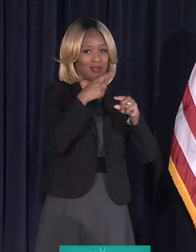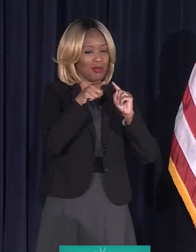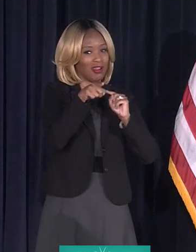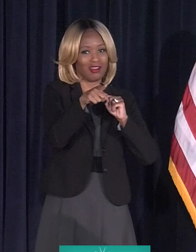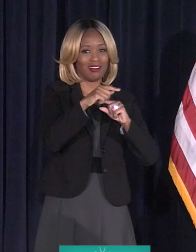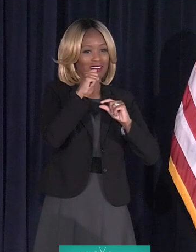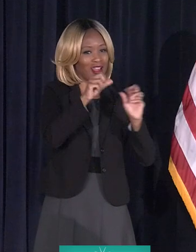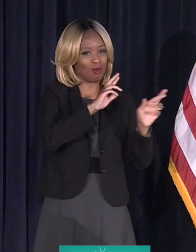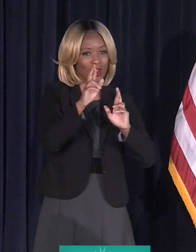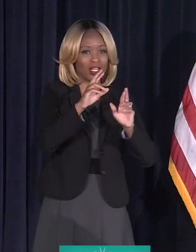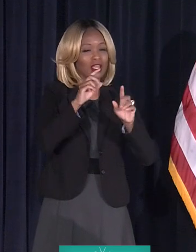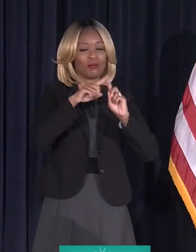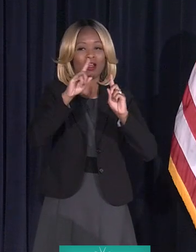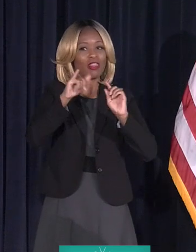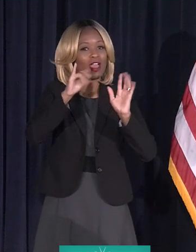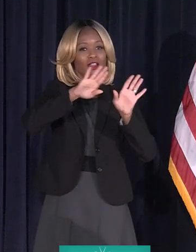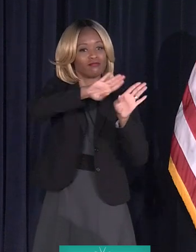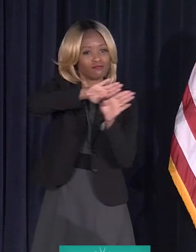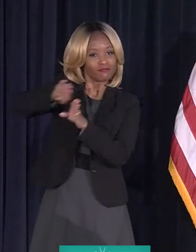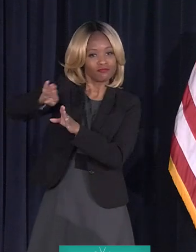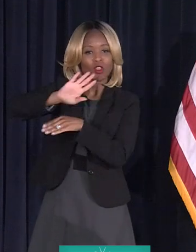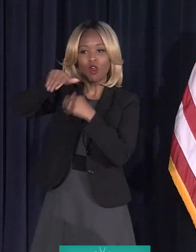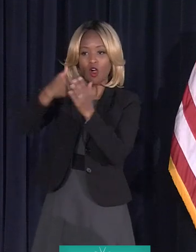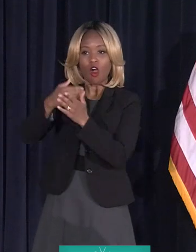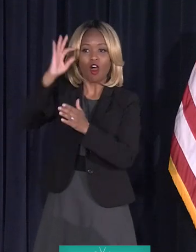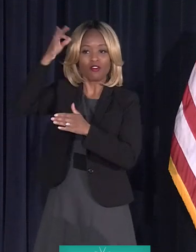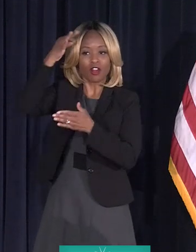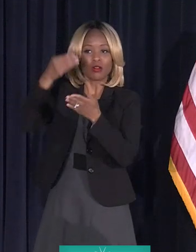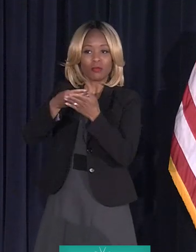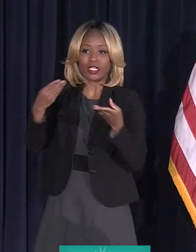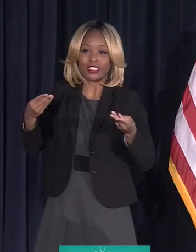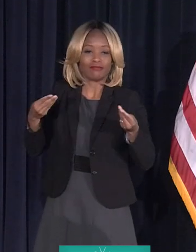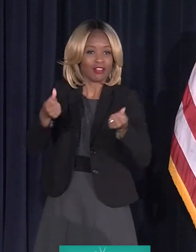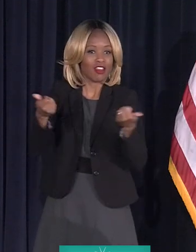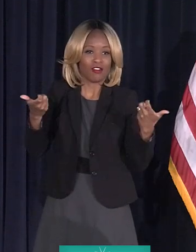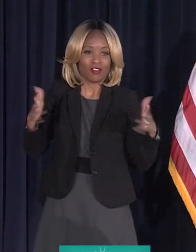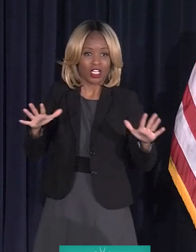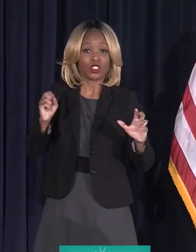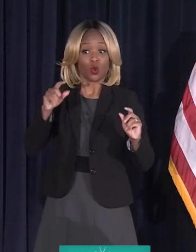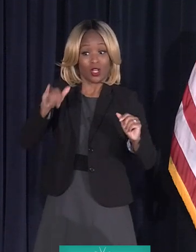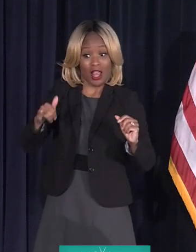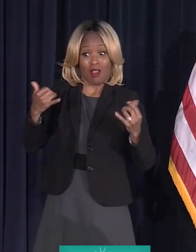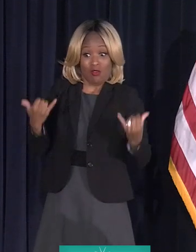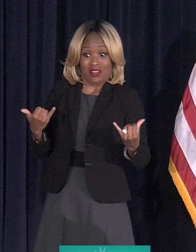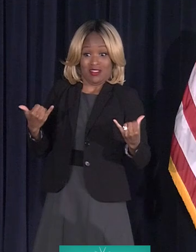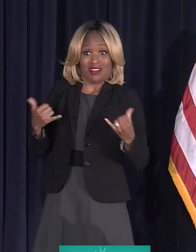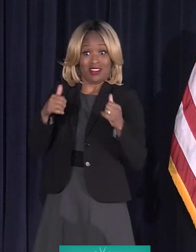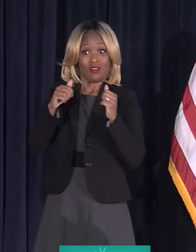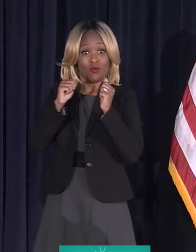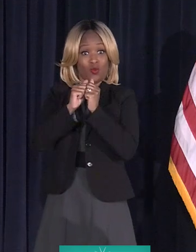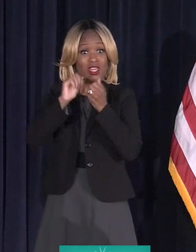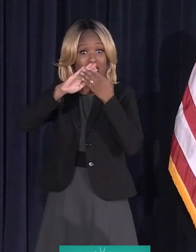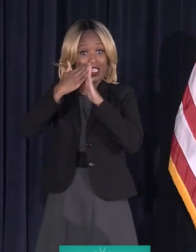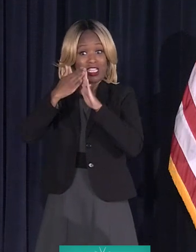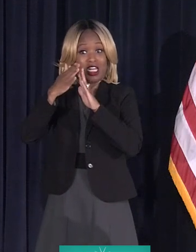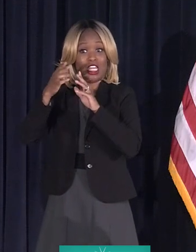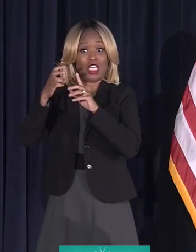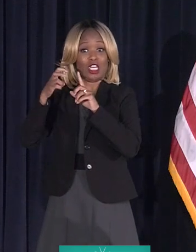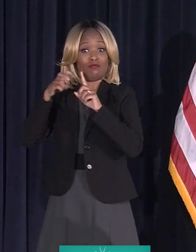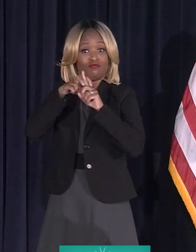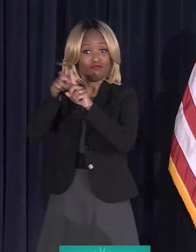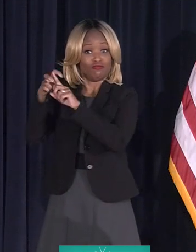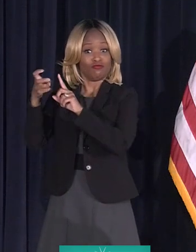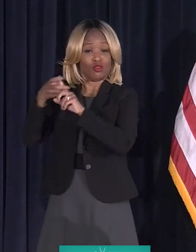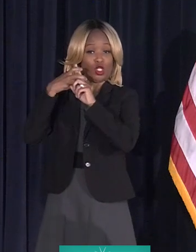that's over. All of the federal money has been spent. This will be run by the City Procurement Department with City Council oversight. We have not had any